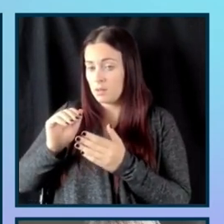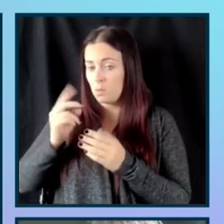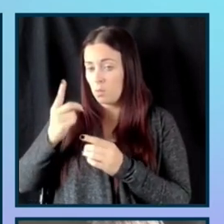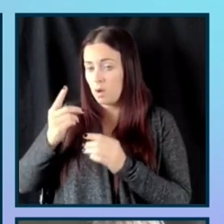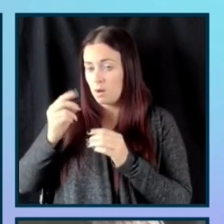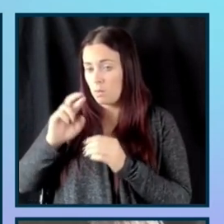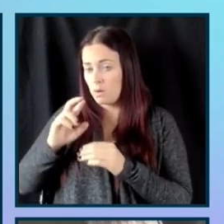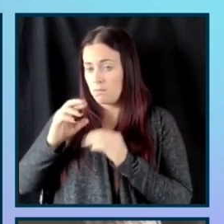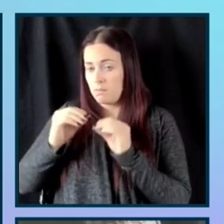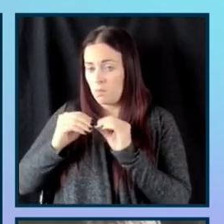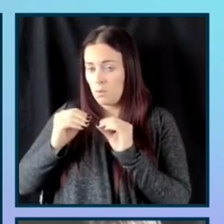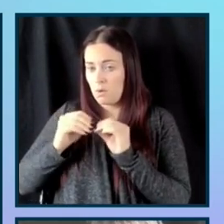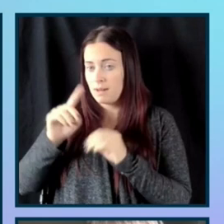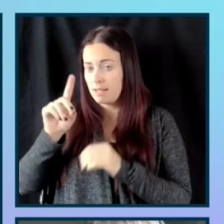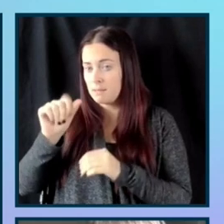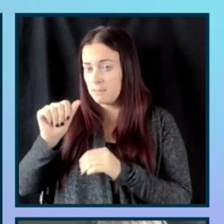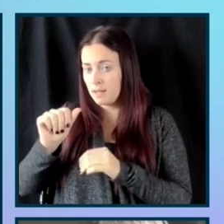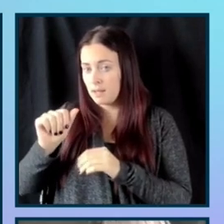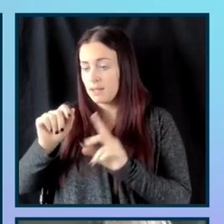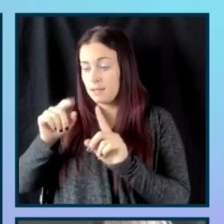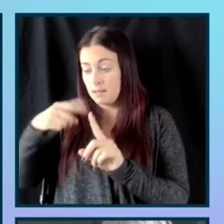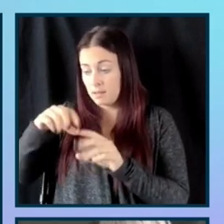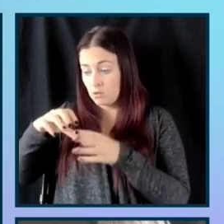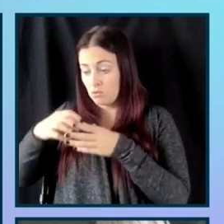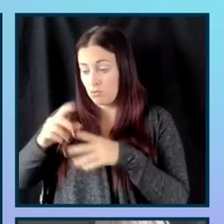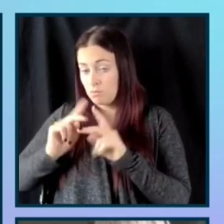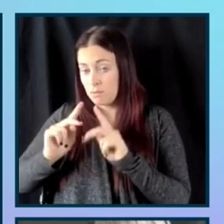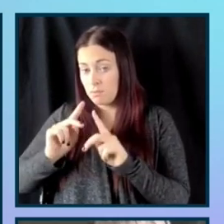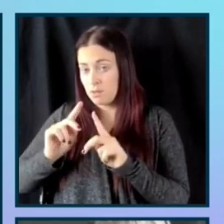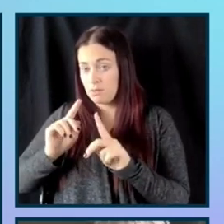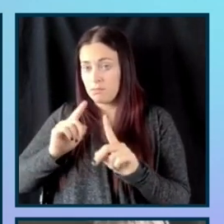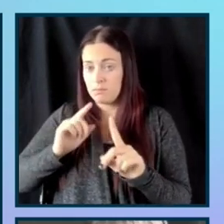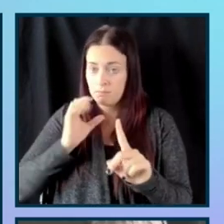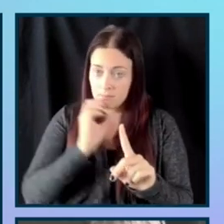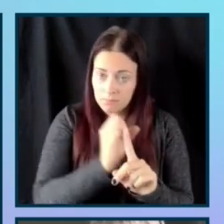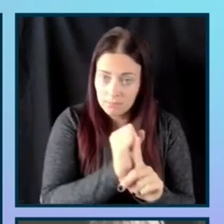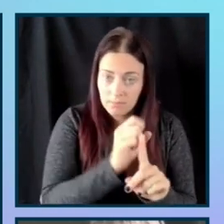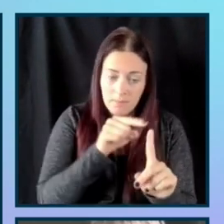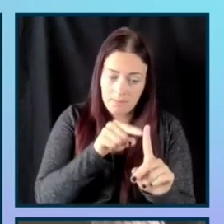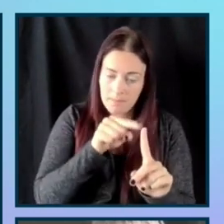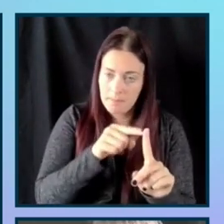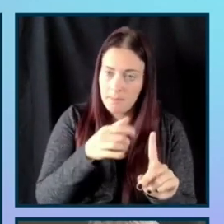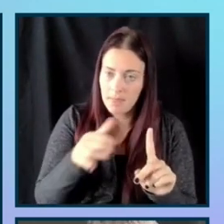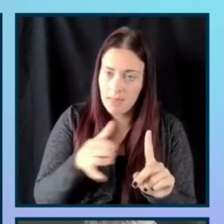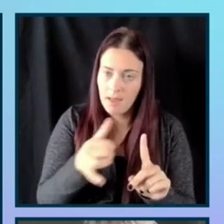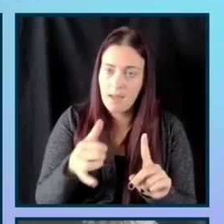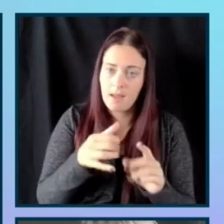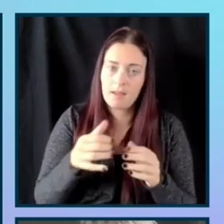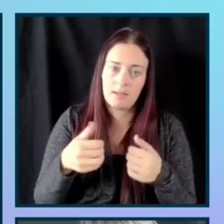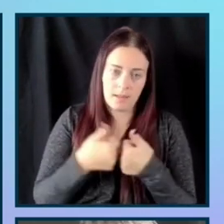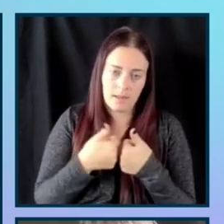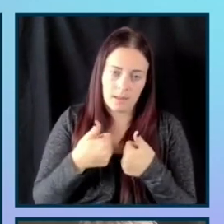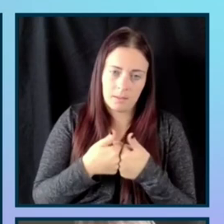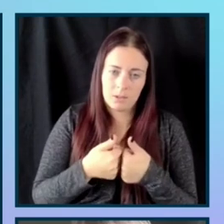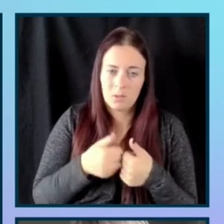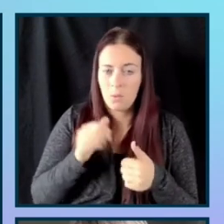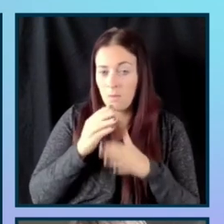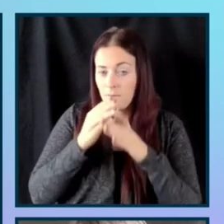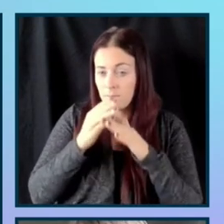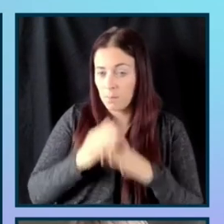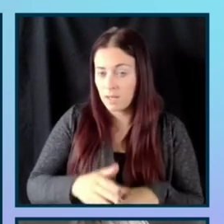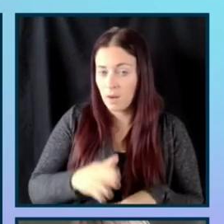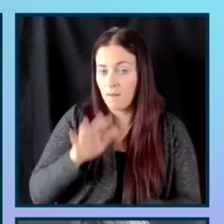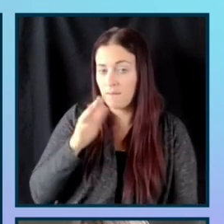um, disabilities. So, um, the breakdown is here. 15% has, um, have